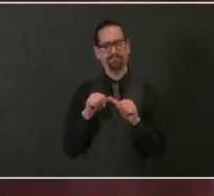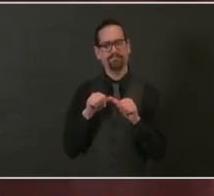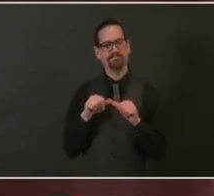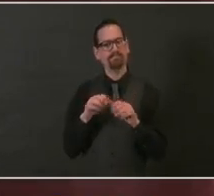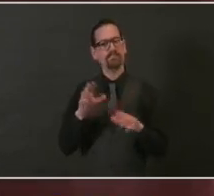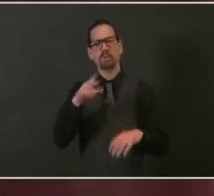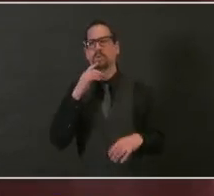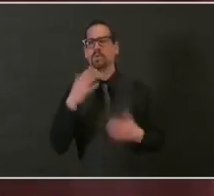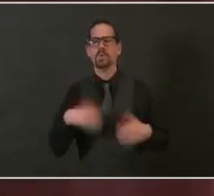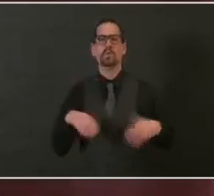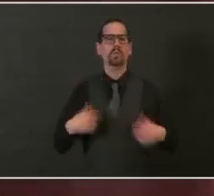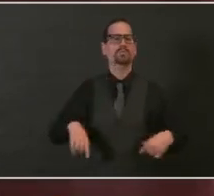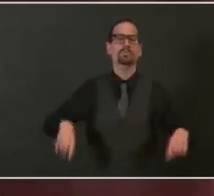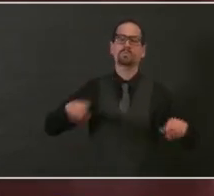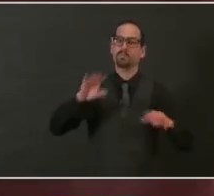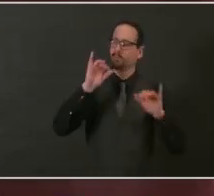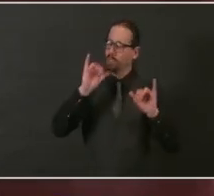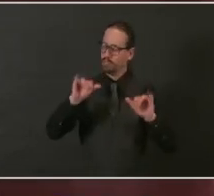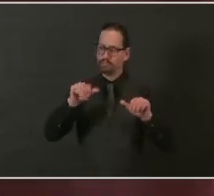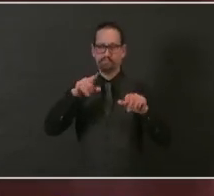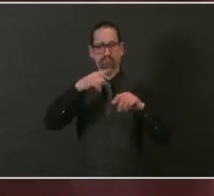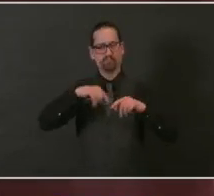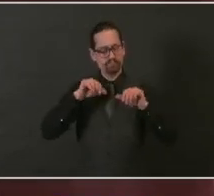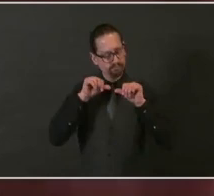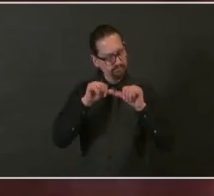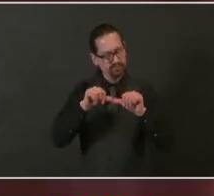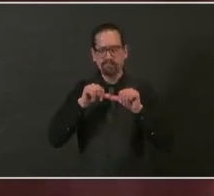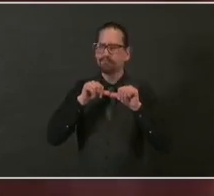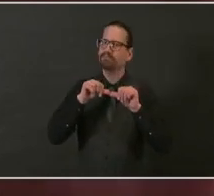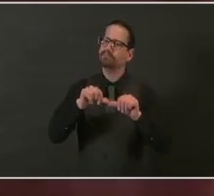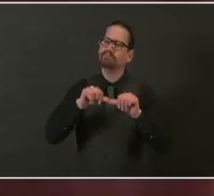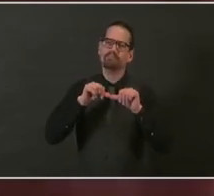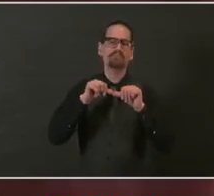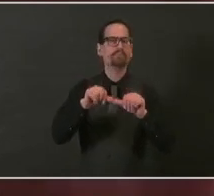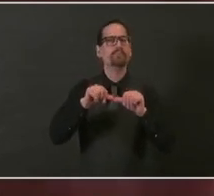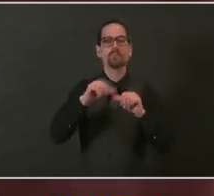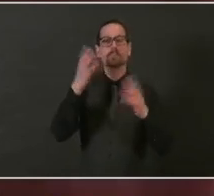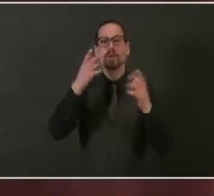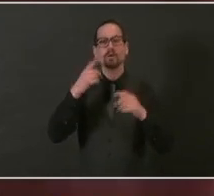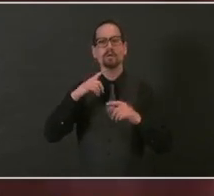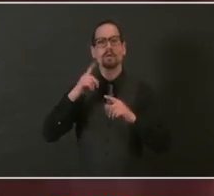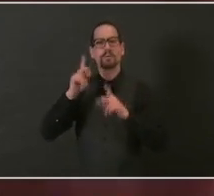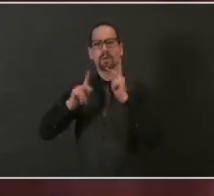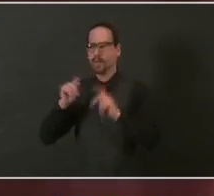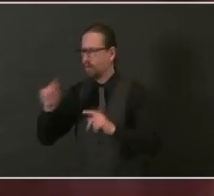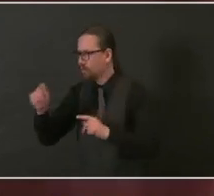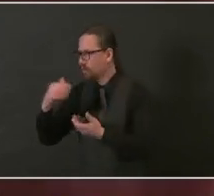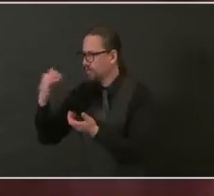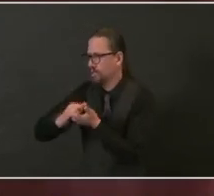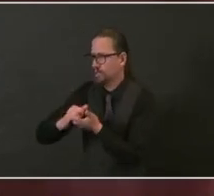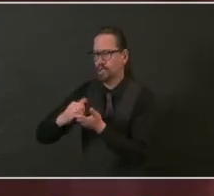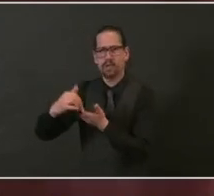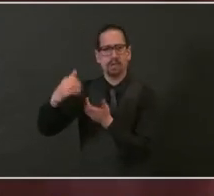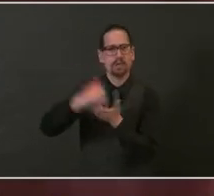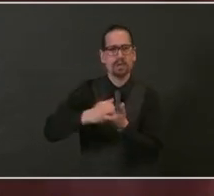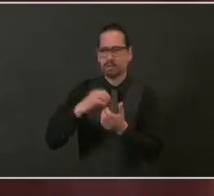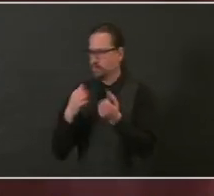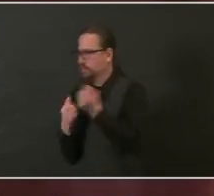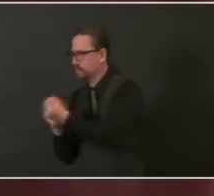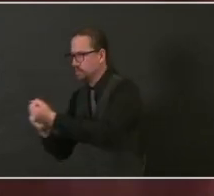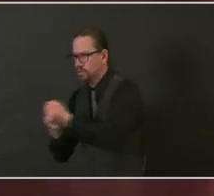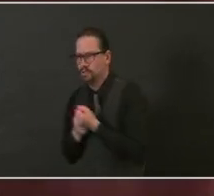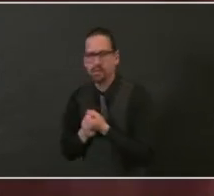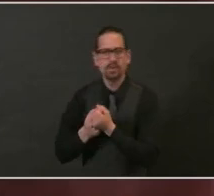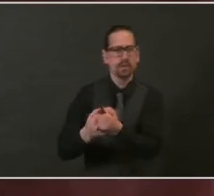over the past year, has truly prevented many additional cases and prevented so